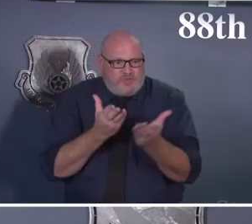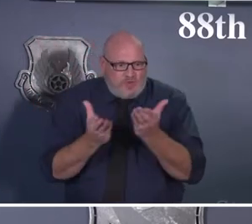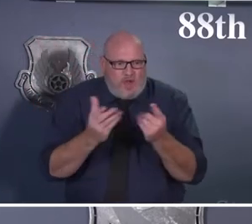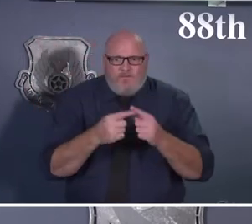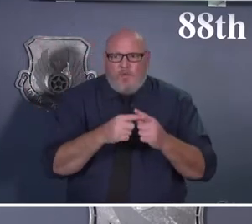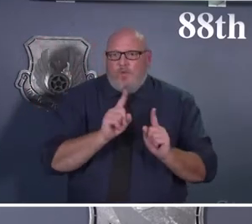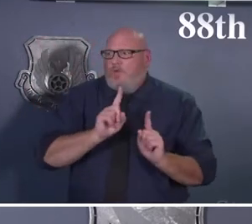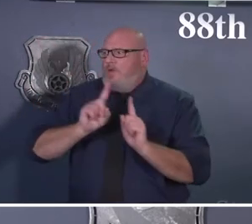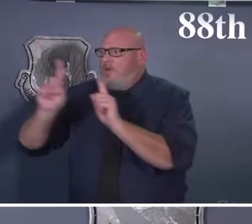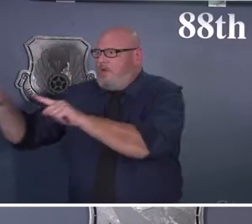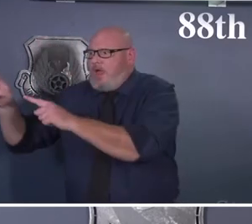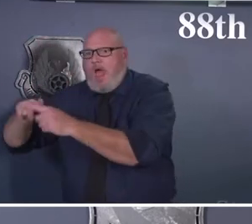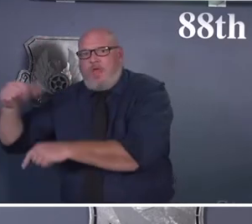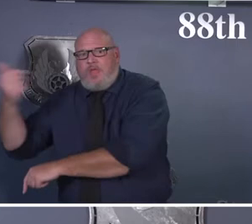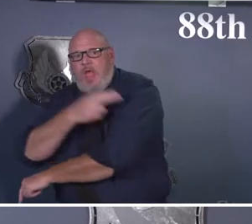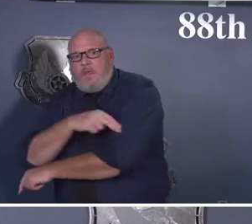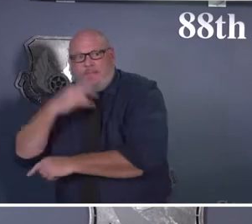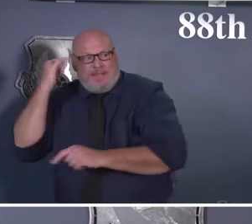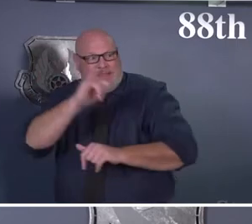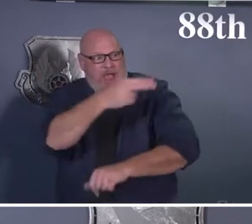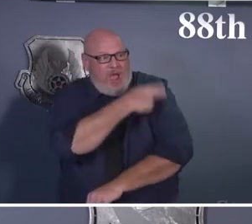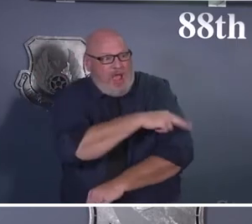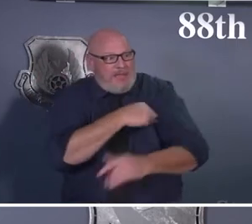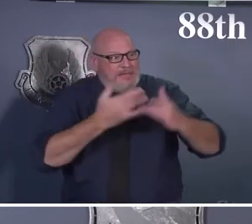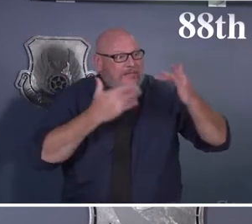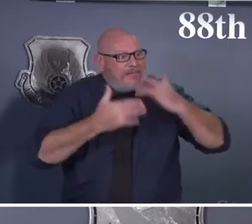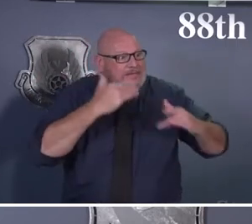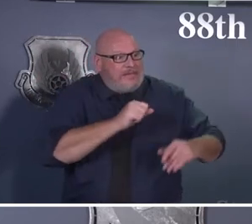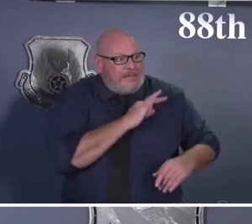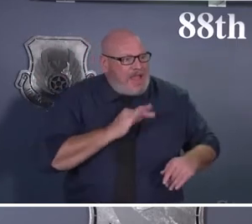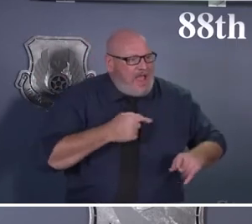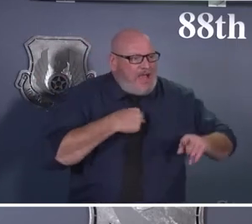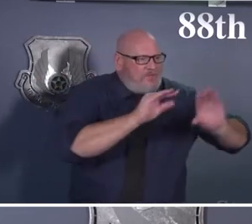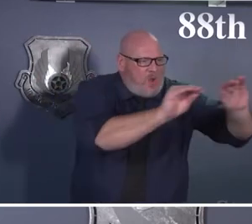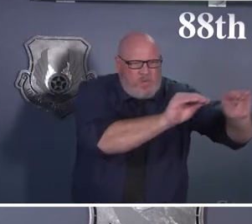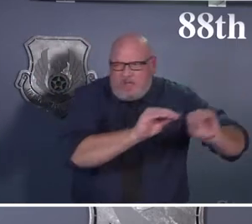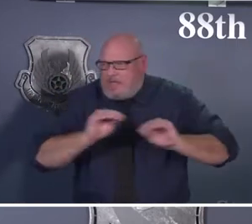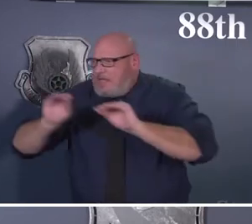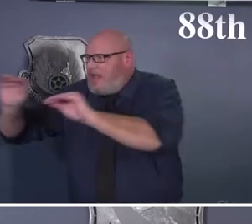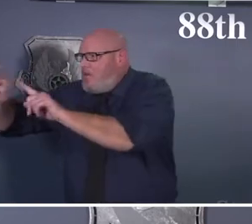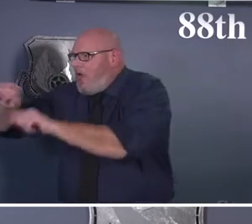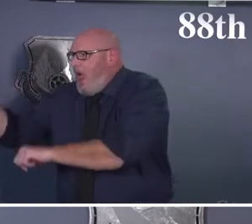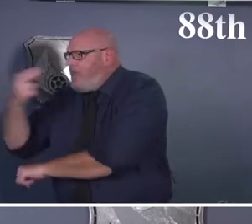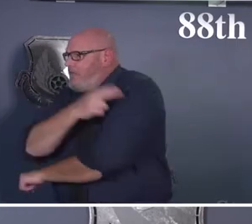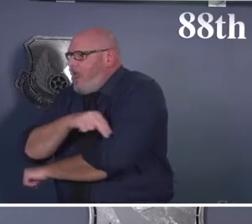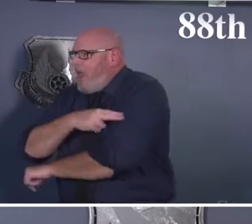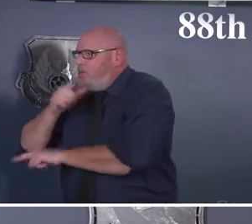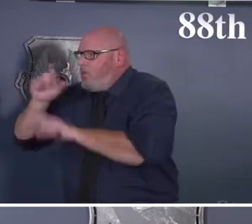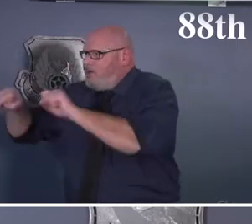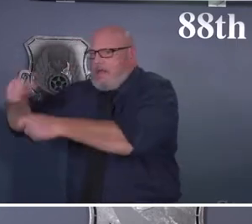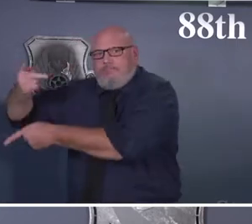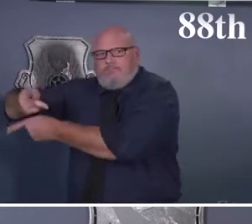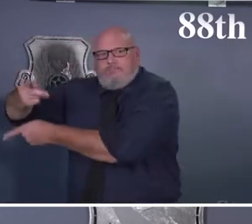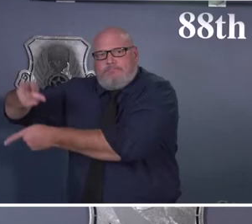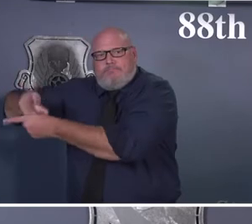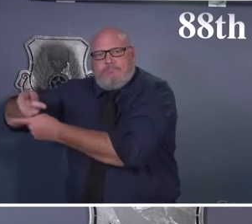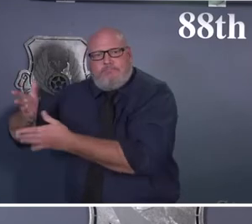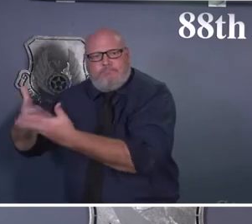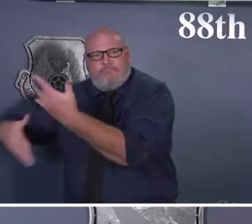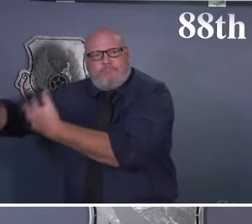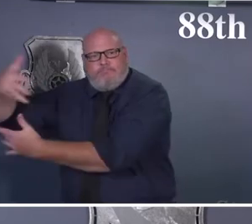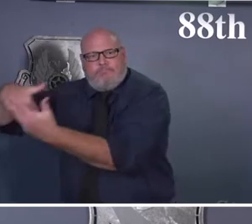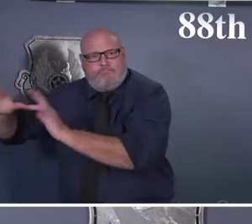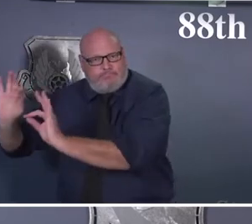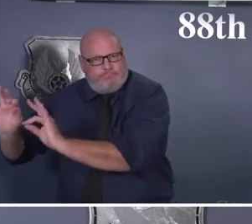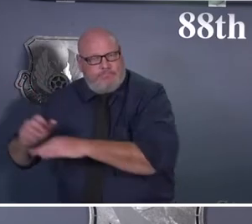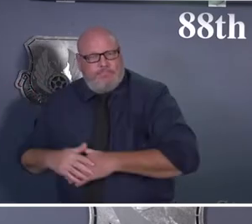support the Wright-Patterson installation. But some ways that our beneficiaries can access care, given our reduction